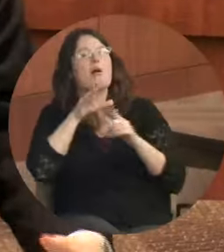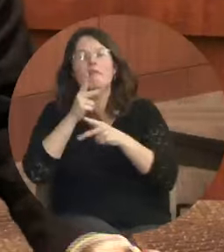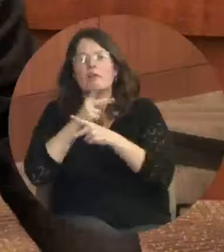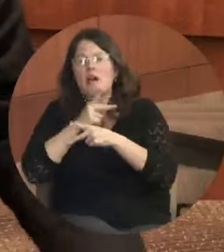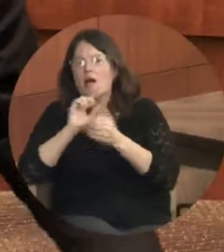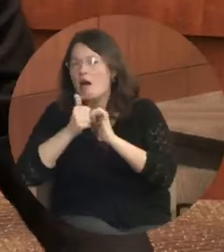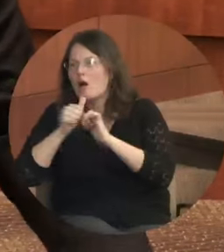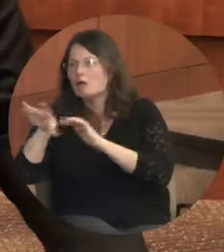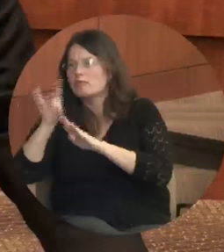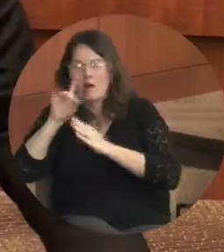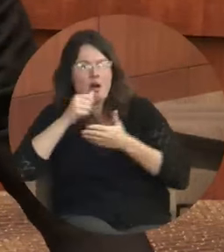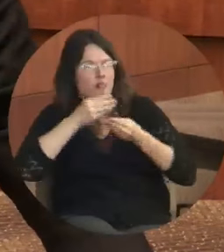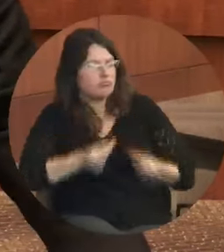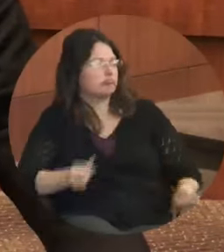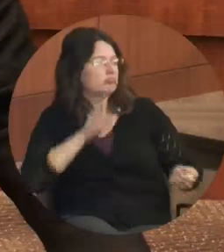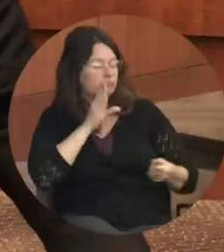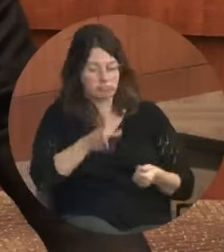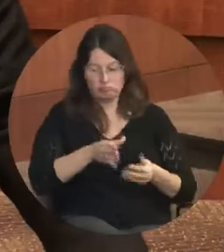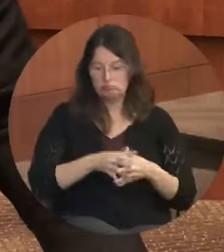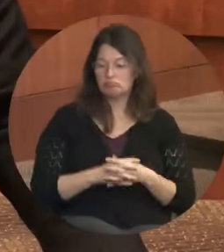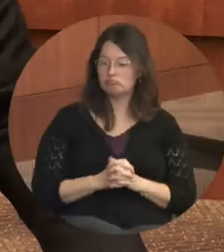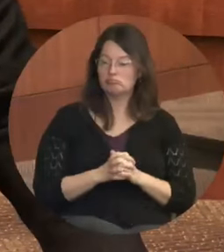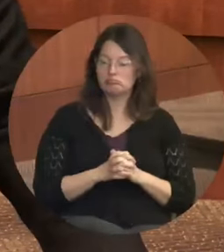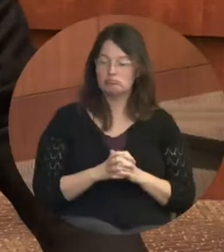a service call so we can fix that problem.